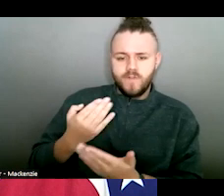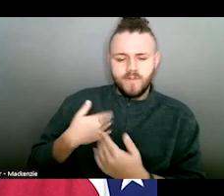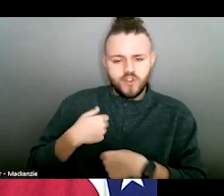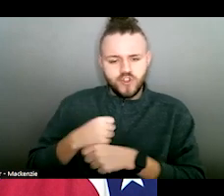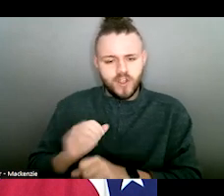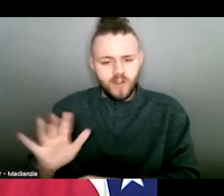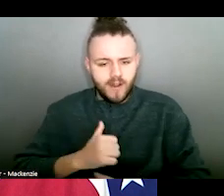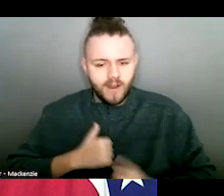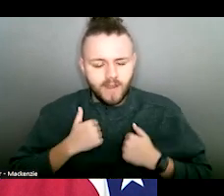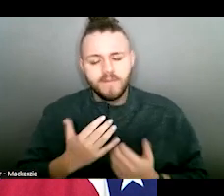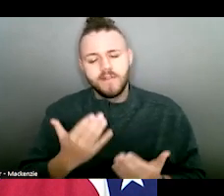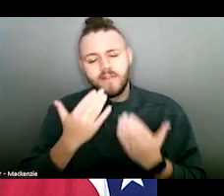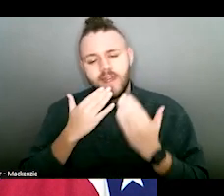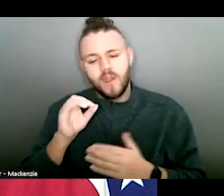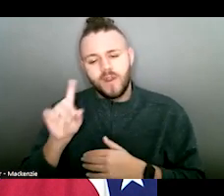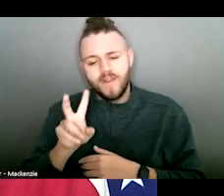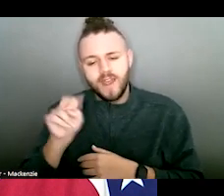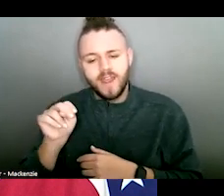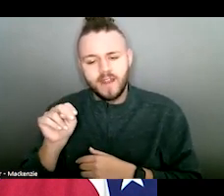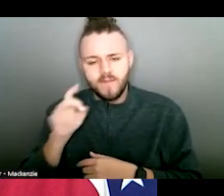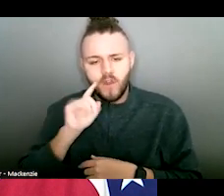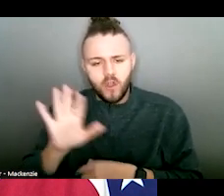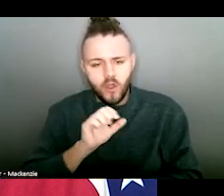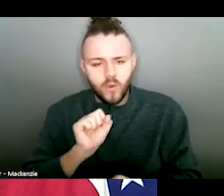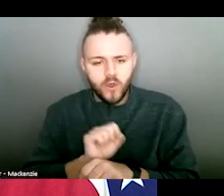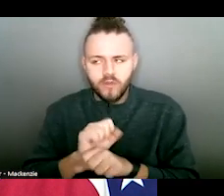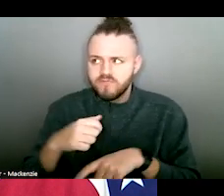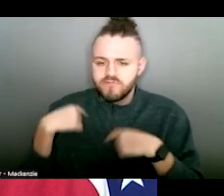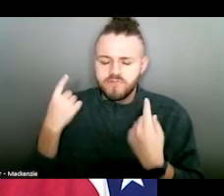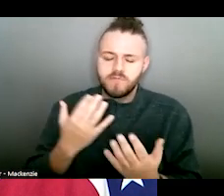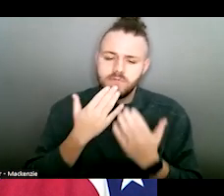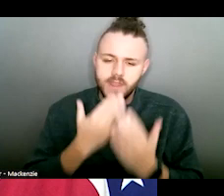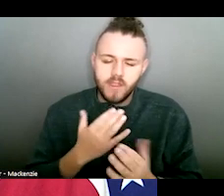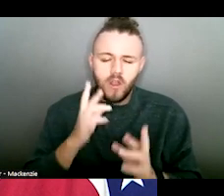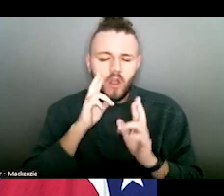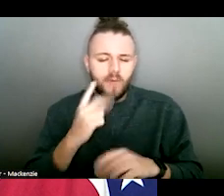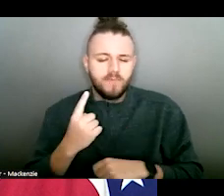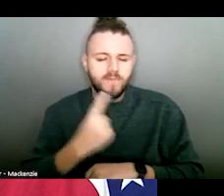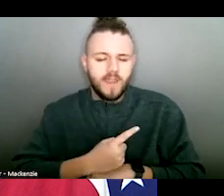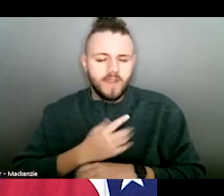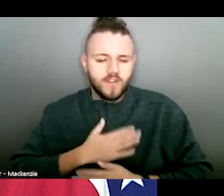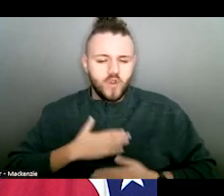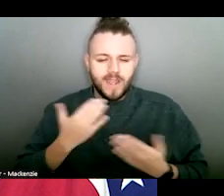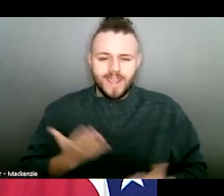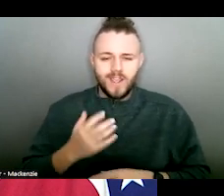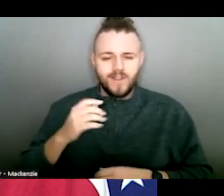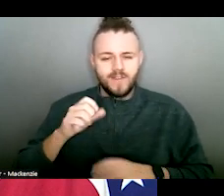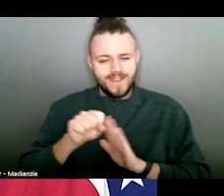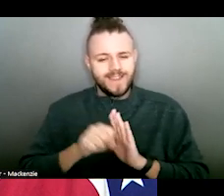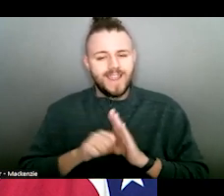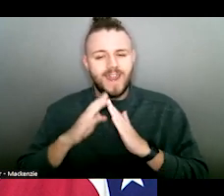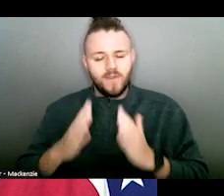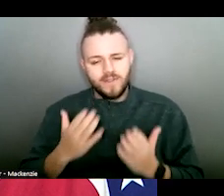you're making in the lives of the survivors. Thank you, Ohio Domestic Violence Network, for the work that you do. I hope you enjoy your